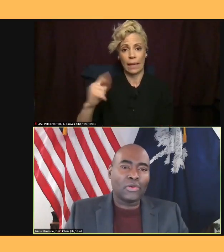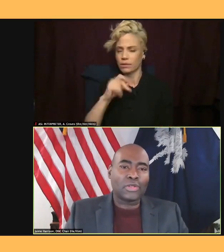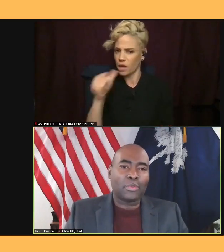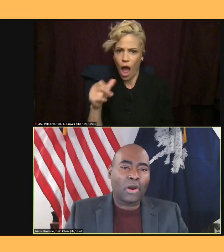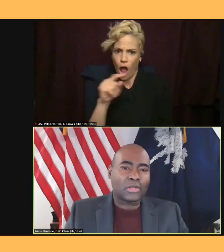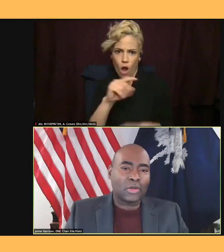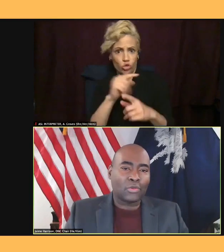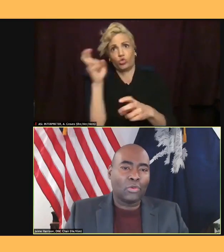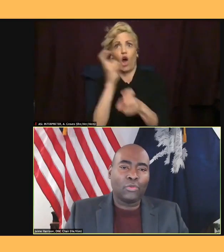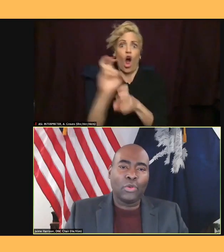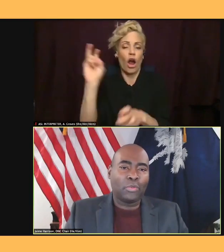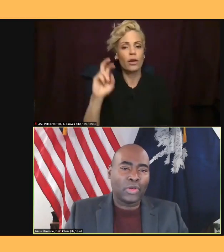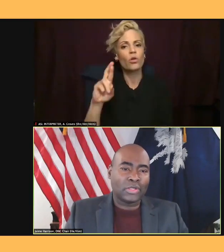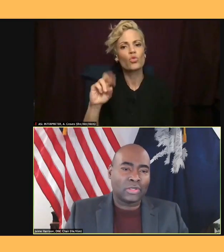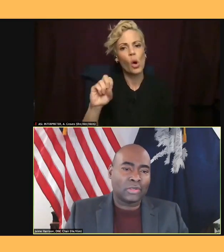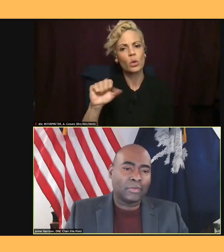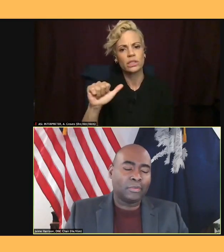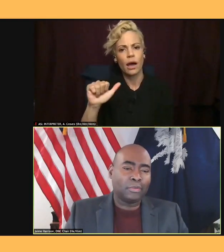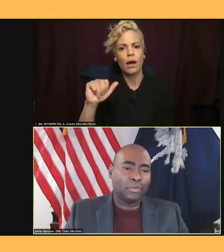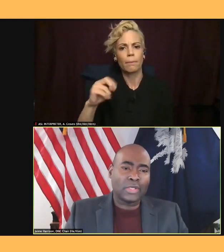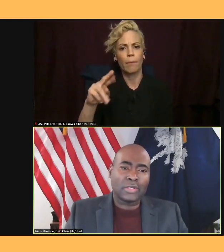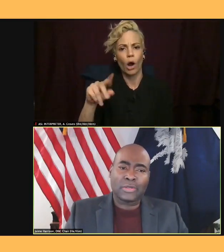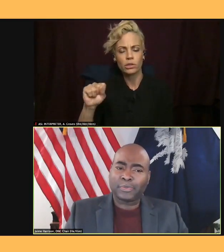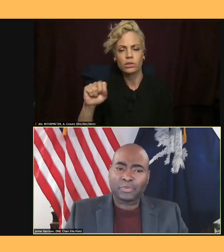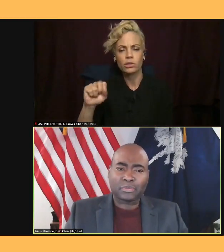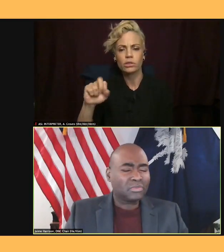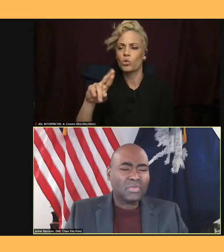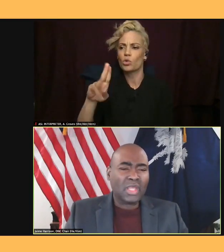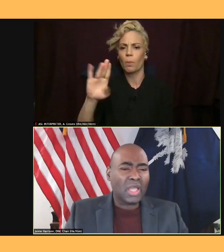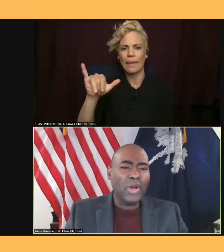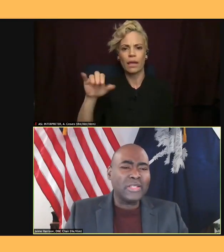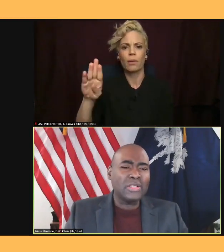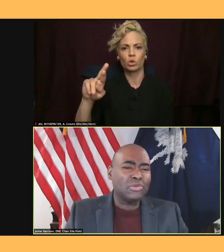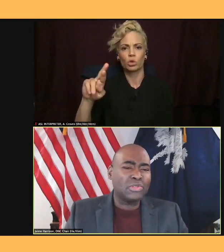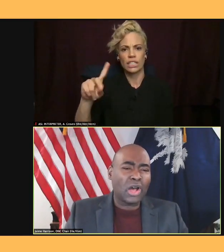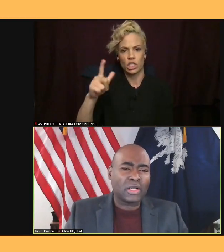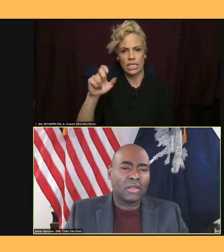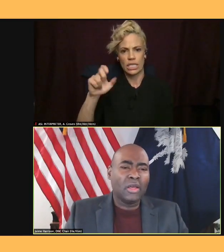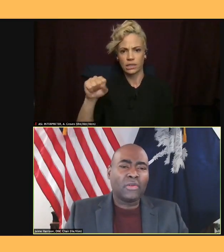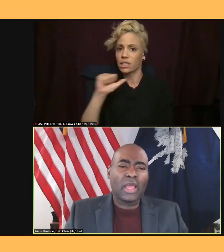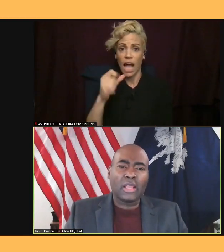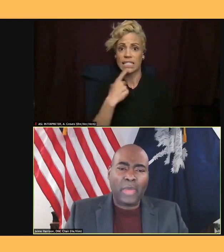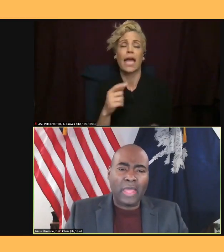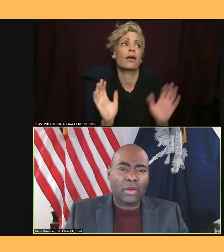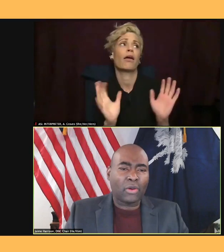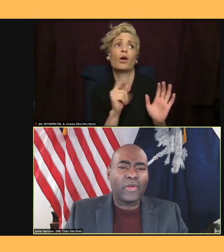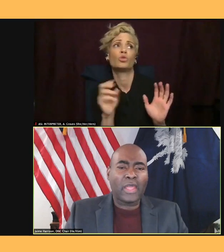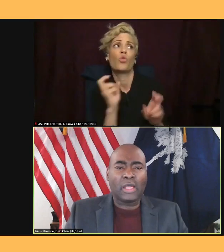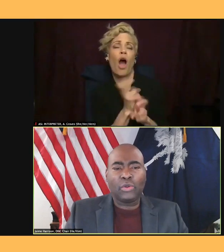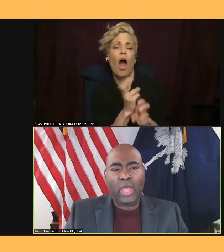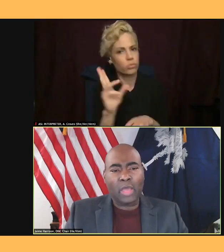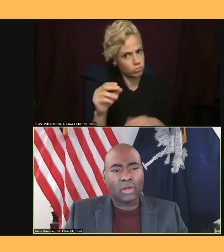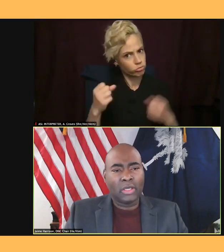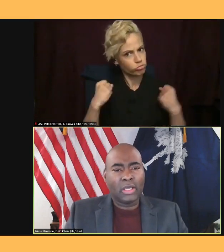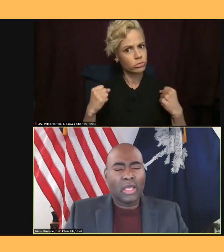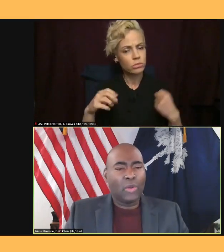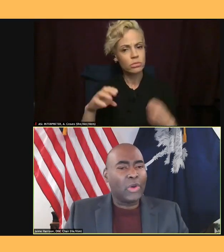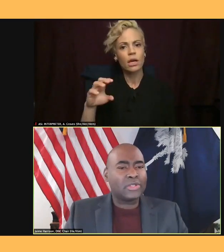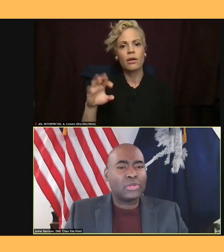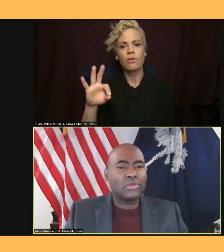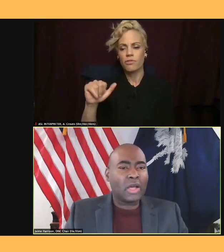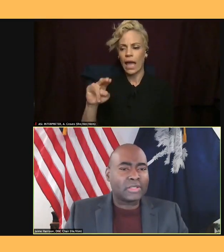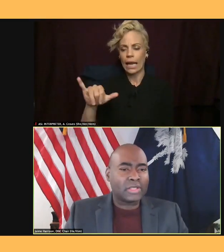Ruby Bridges. It wasn't too daunting for Ella Baker or Fannie Lou Hamer. It wasn't too daunting